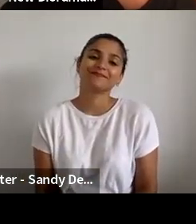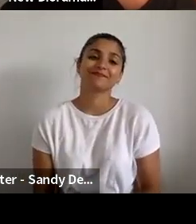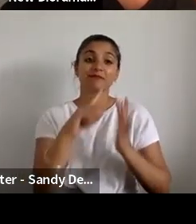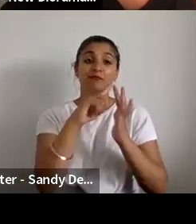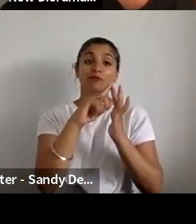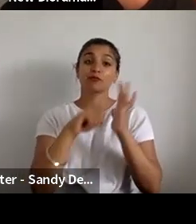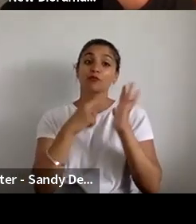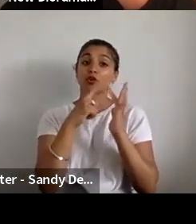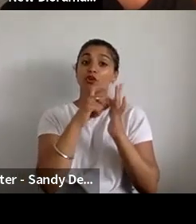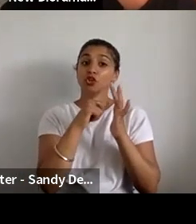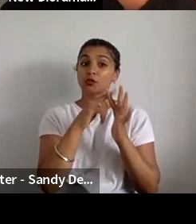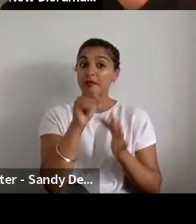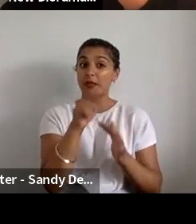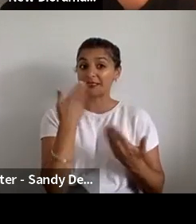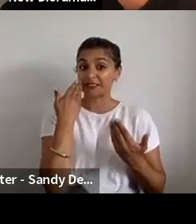too soon to tell?